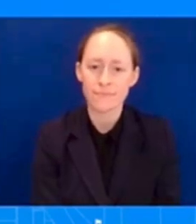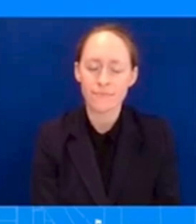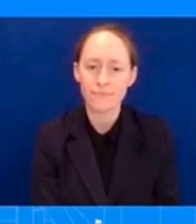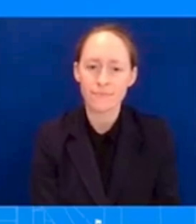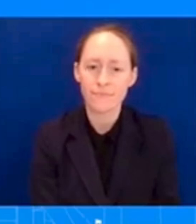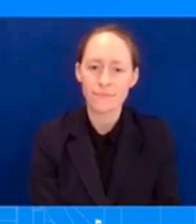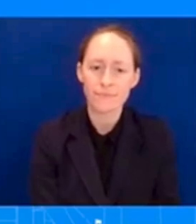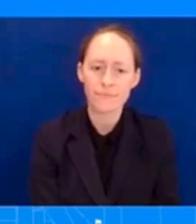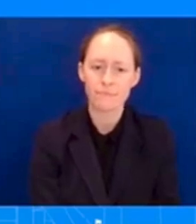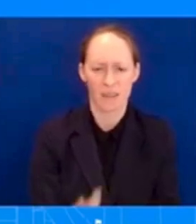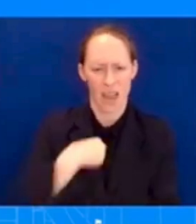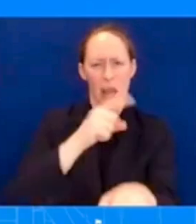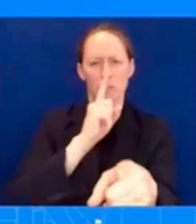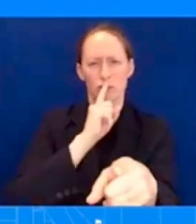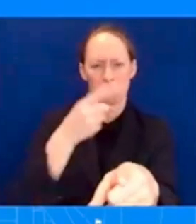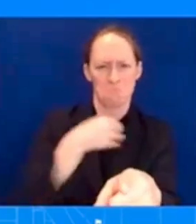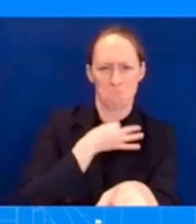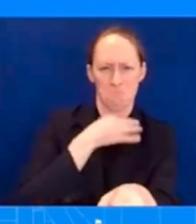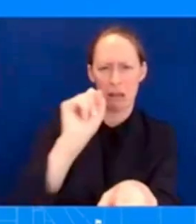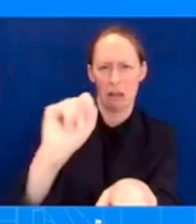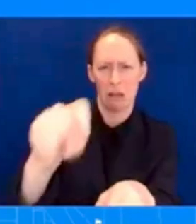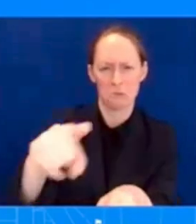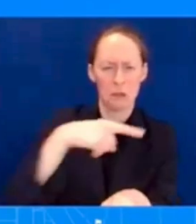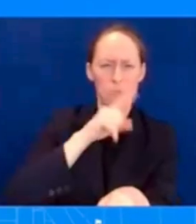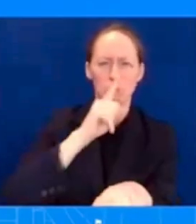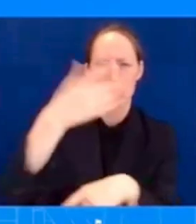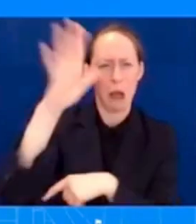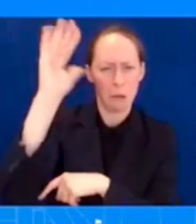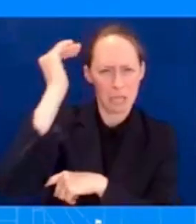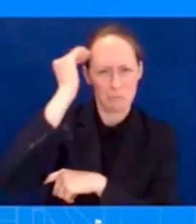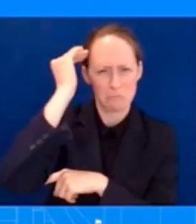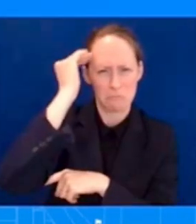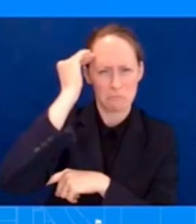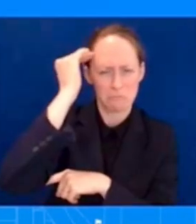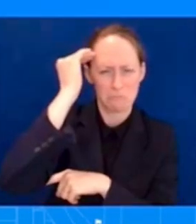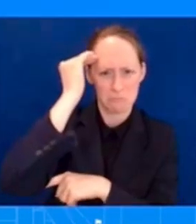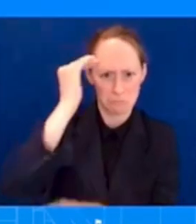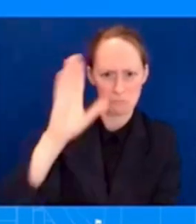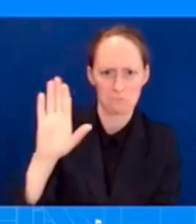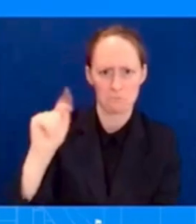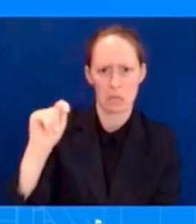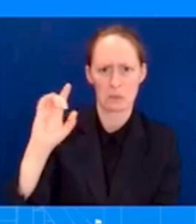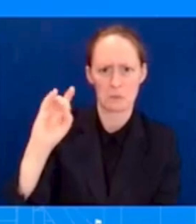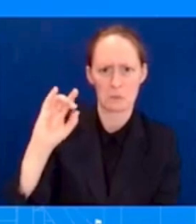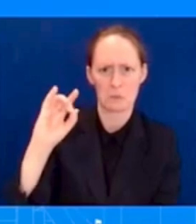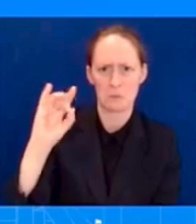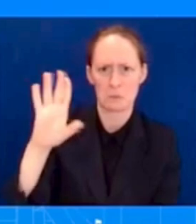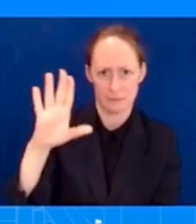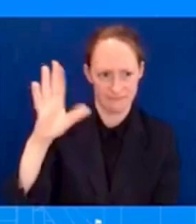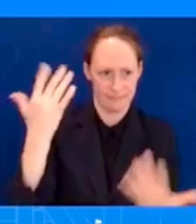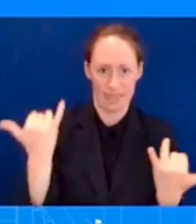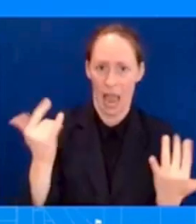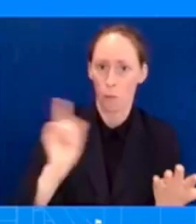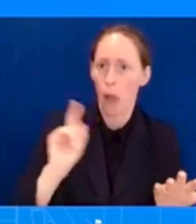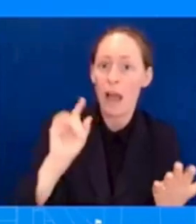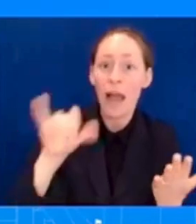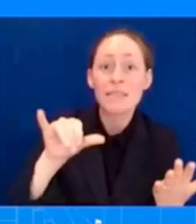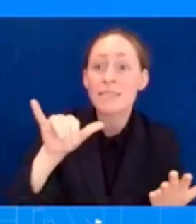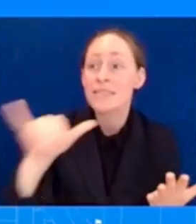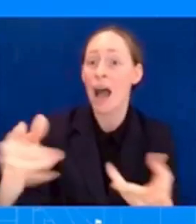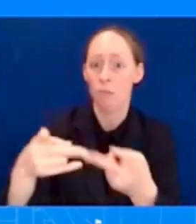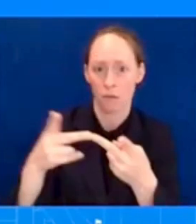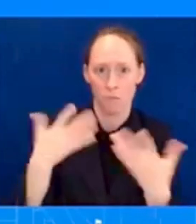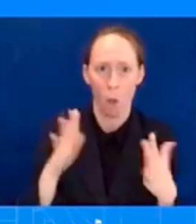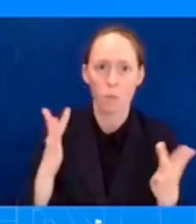housing shortage in hawaii even before this disaster happened is fema looking at